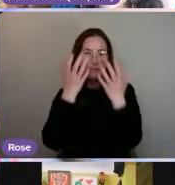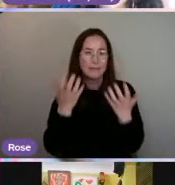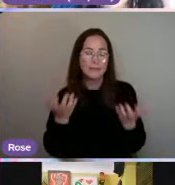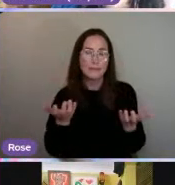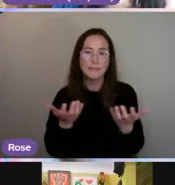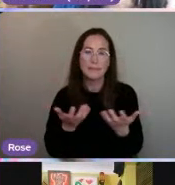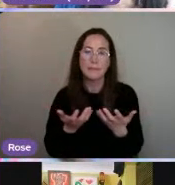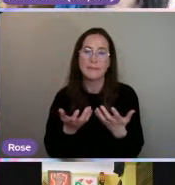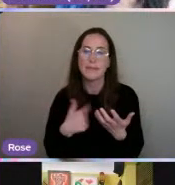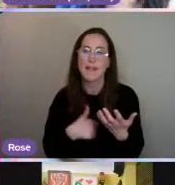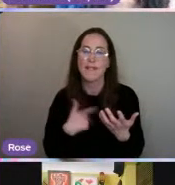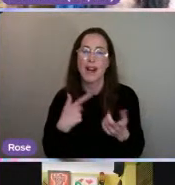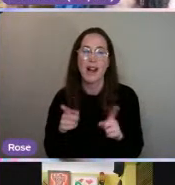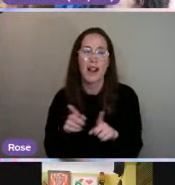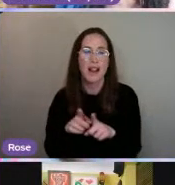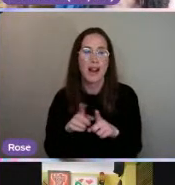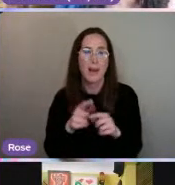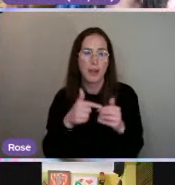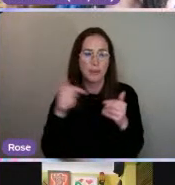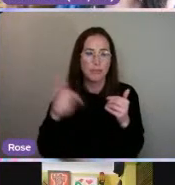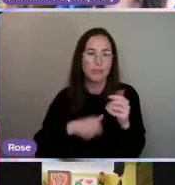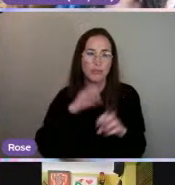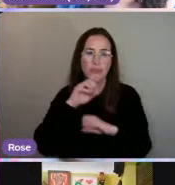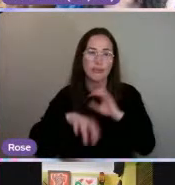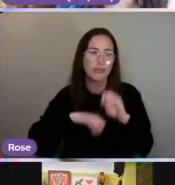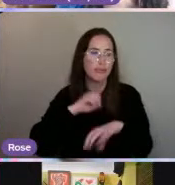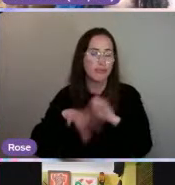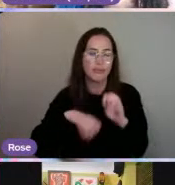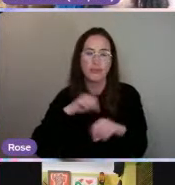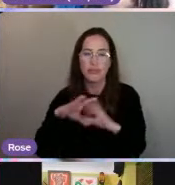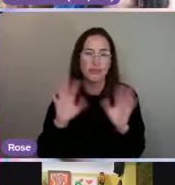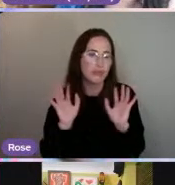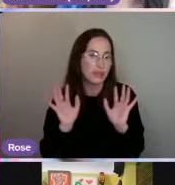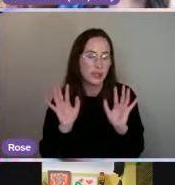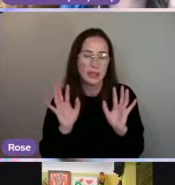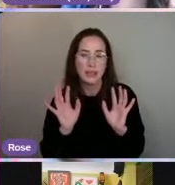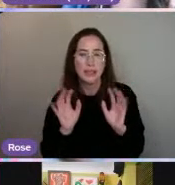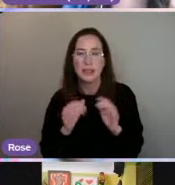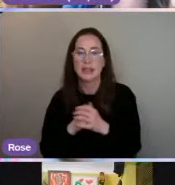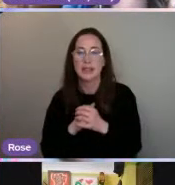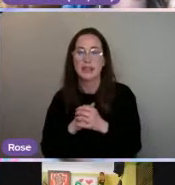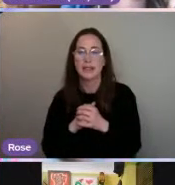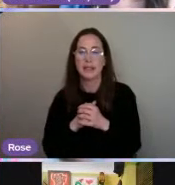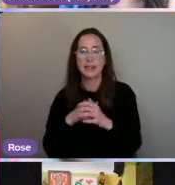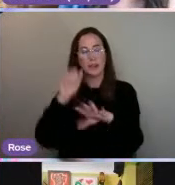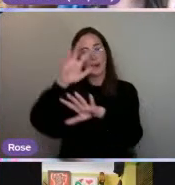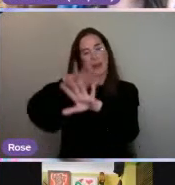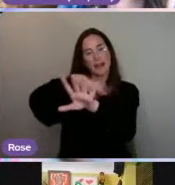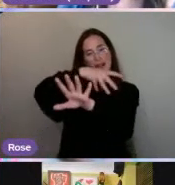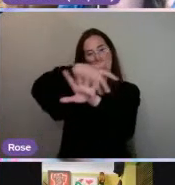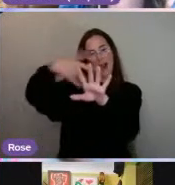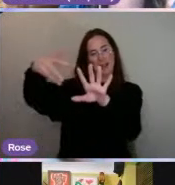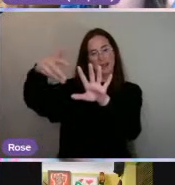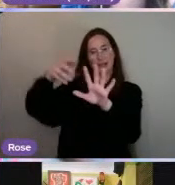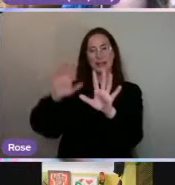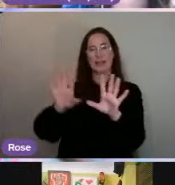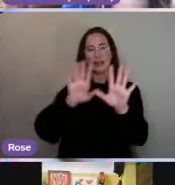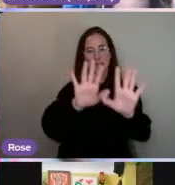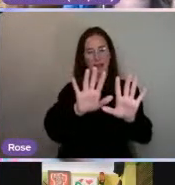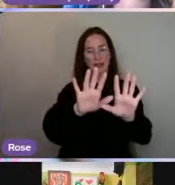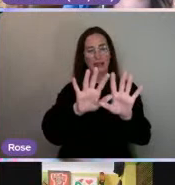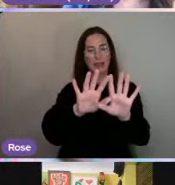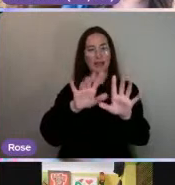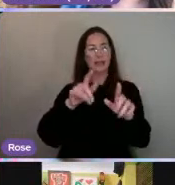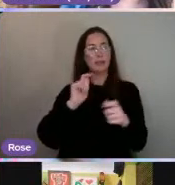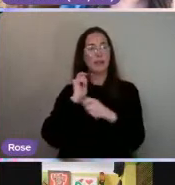Like, I feel like we could really go into like a whole lot. Yeah, you know, with the net and on, it was just kind of like meant to be like a fishing